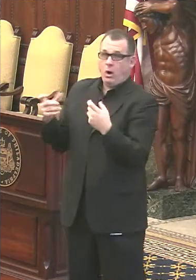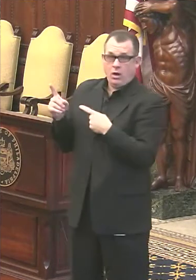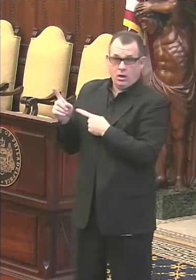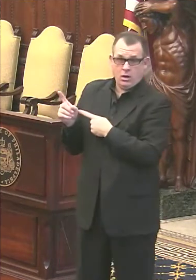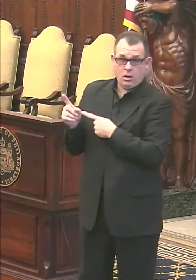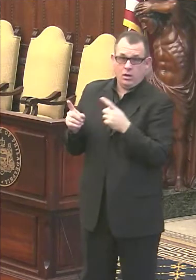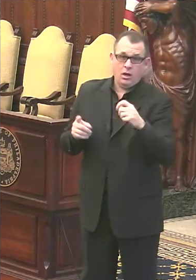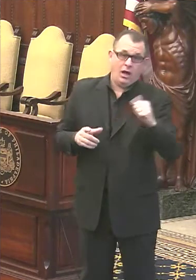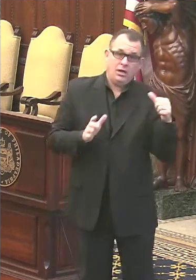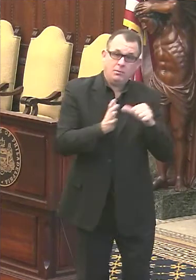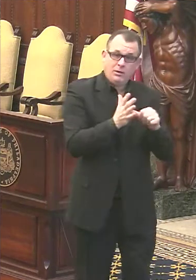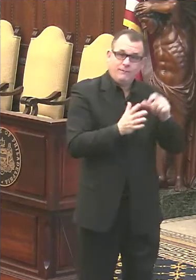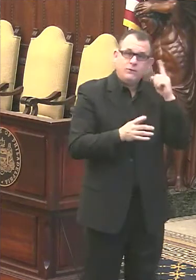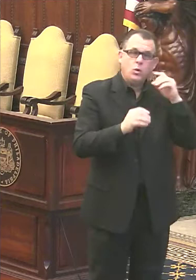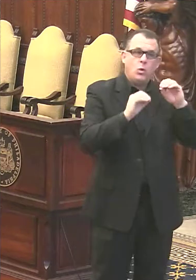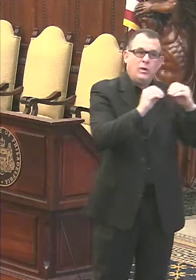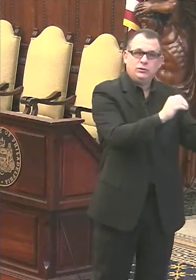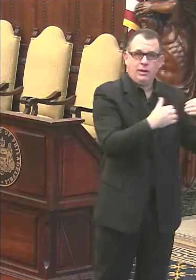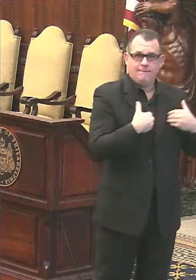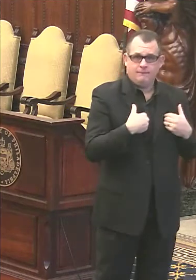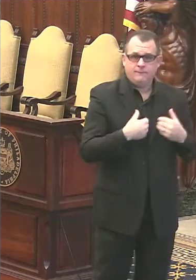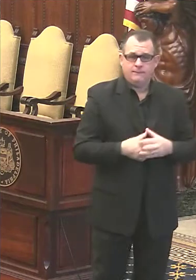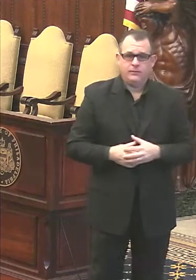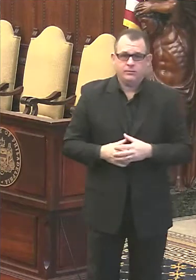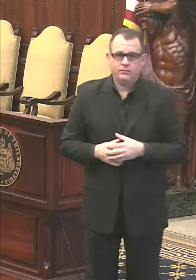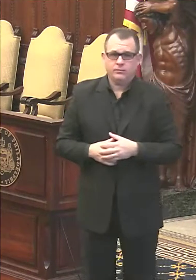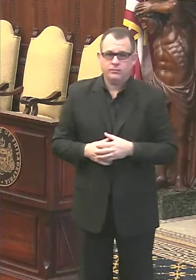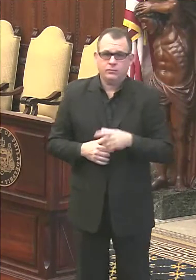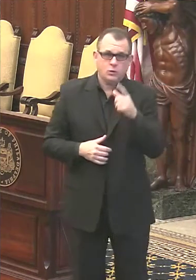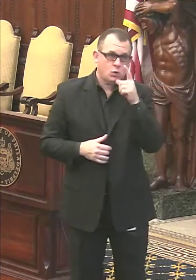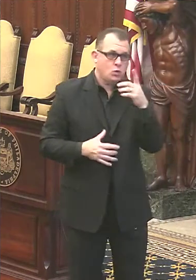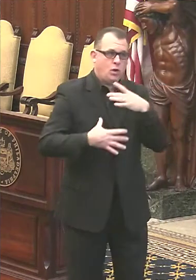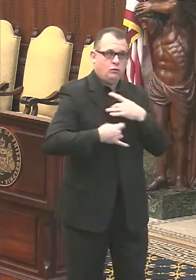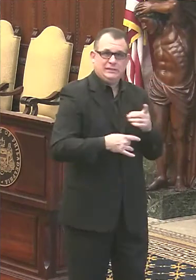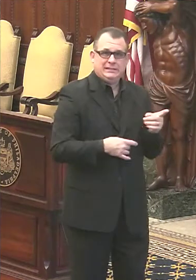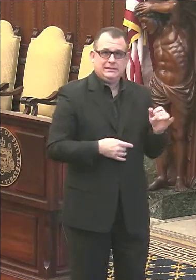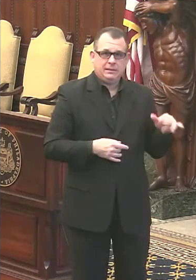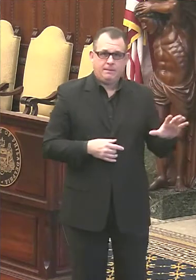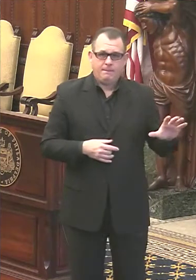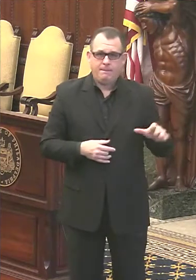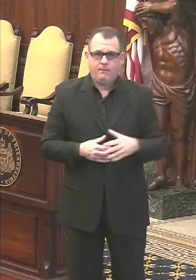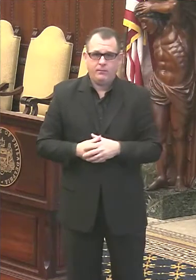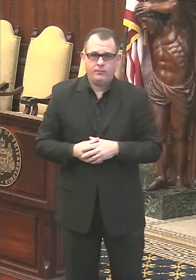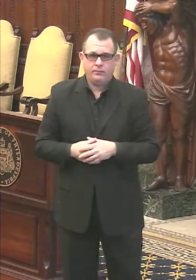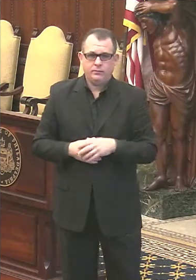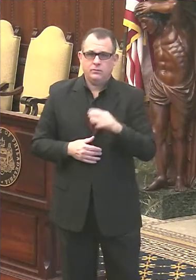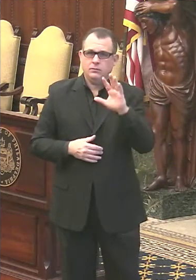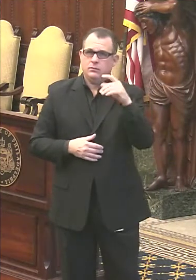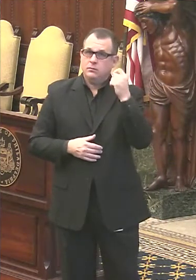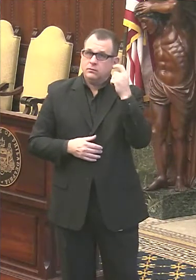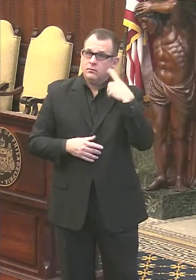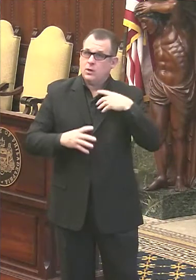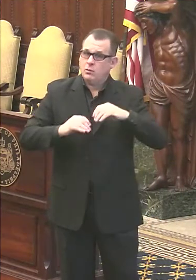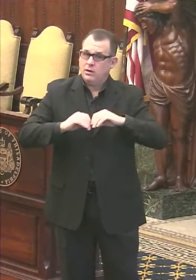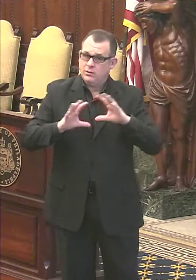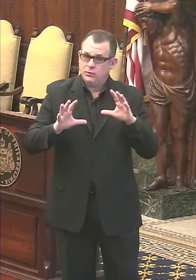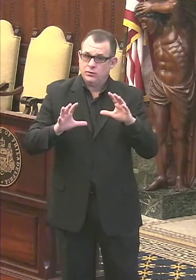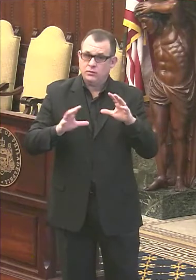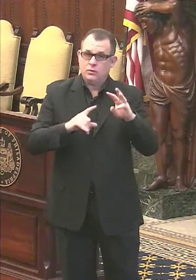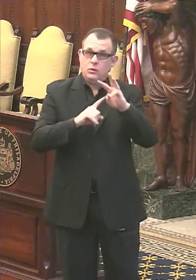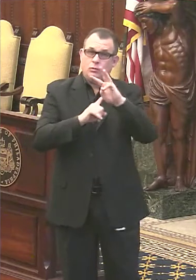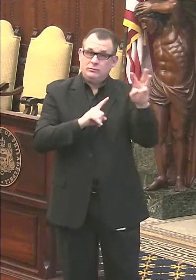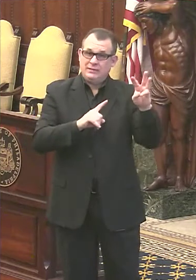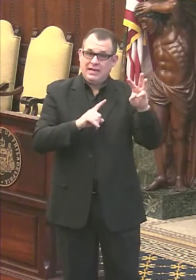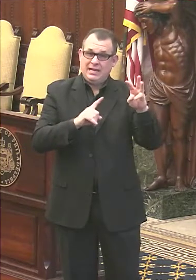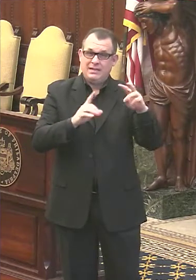that have essential workers in those organizations. Now, let me be clear, what's available on the website is not going to be a registration